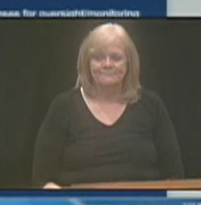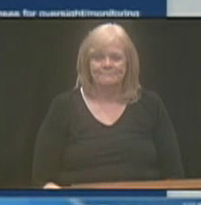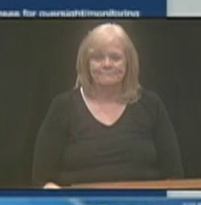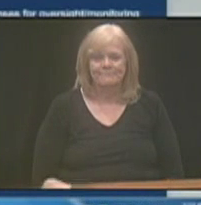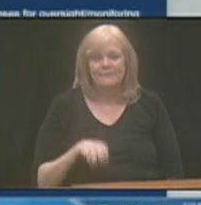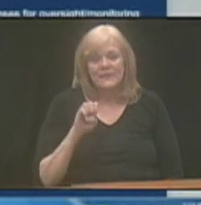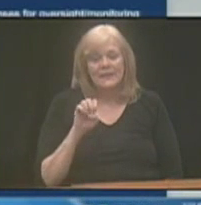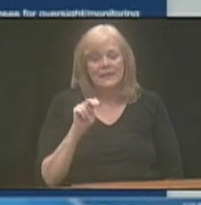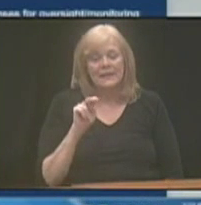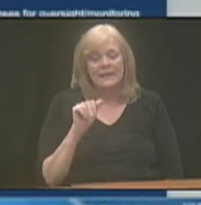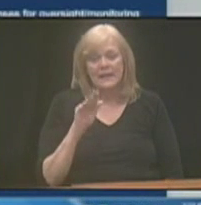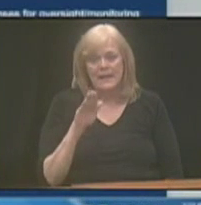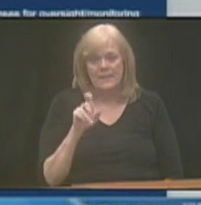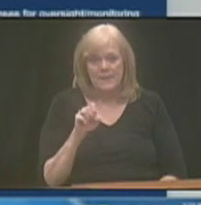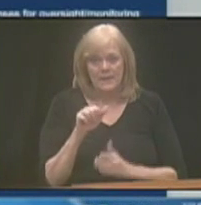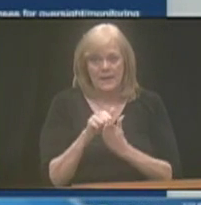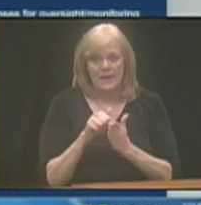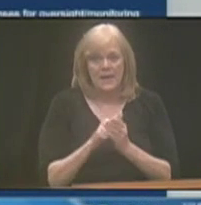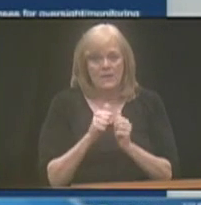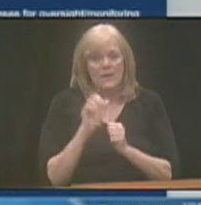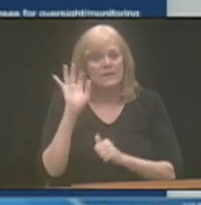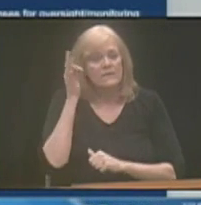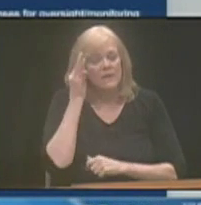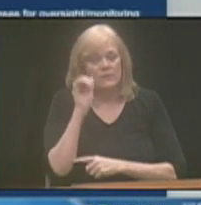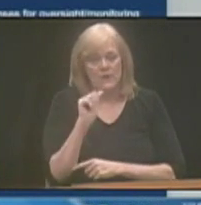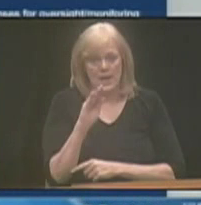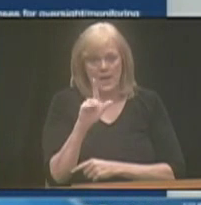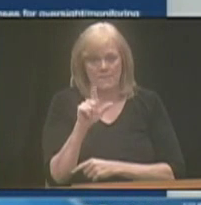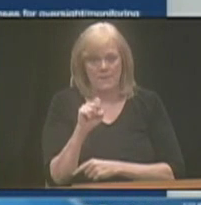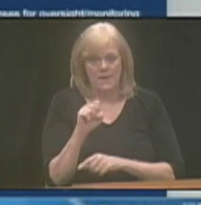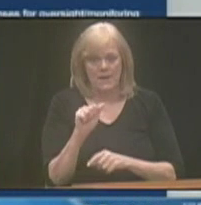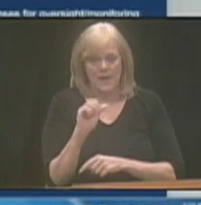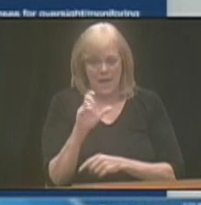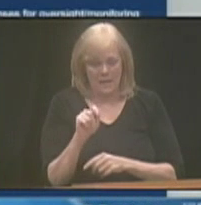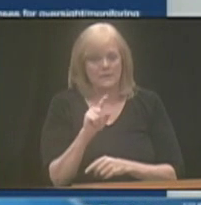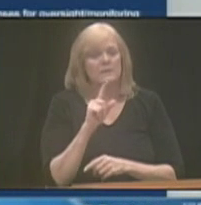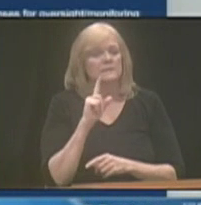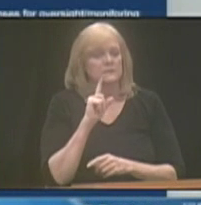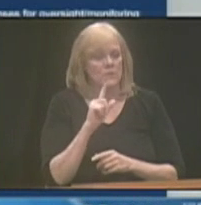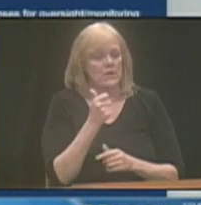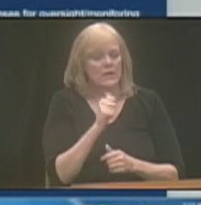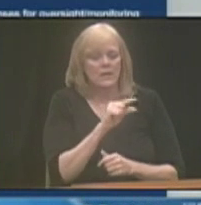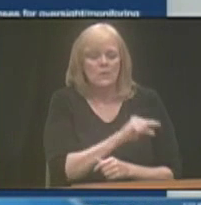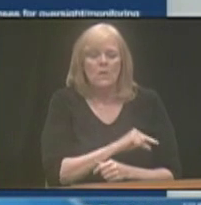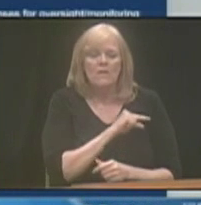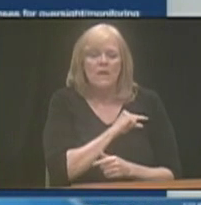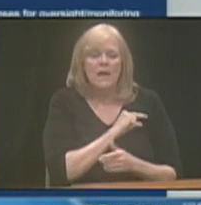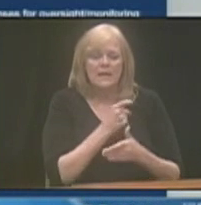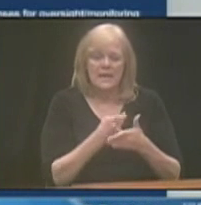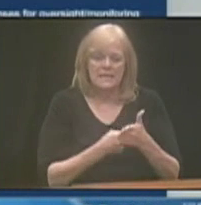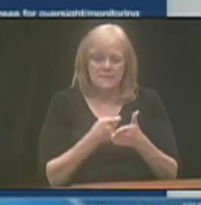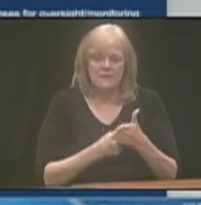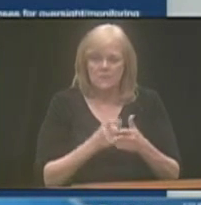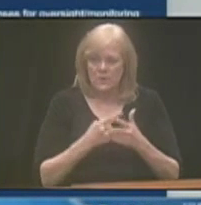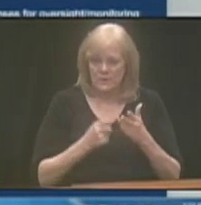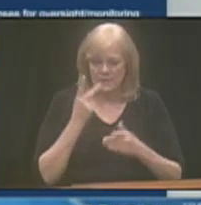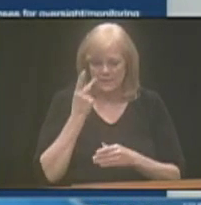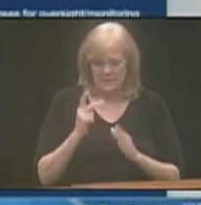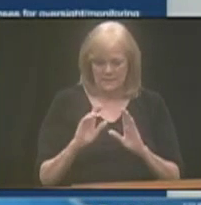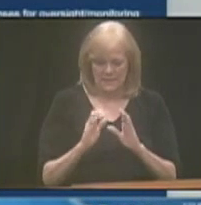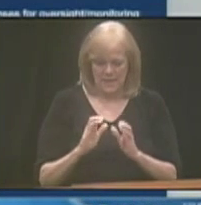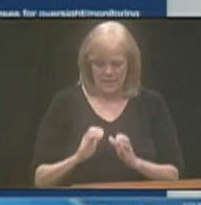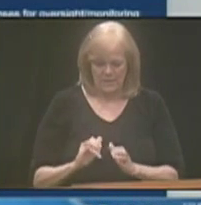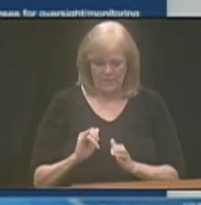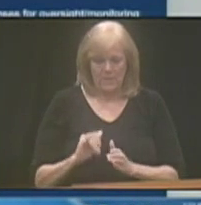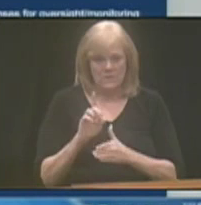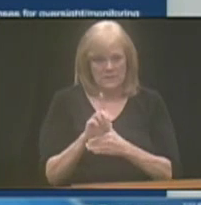The ABLE account, like the Federal ABLE Act, is designed for qualified disability expenses and what you can see on your screen now are categories